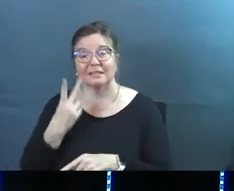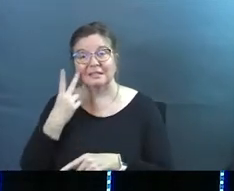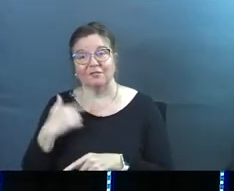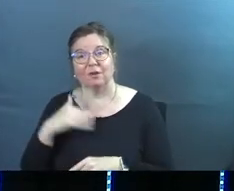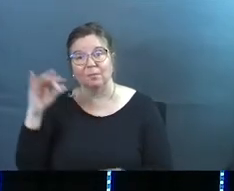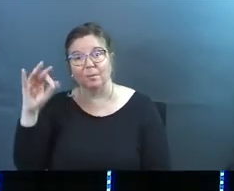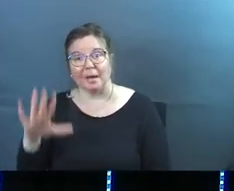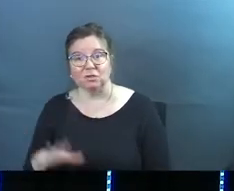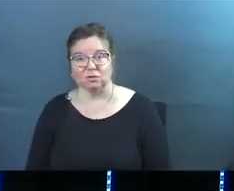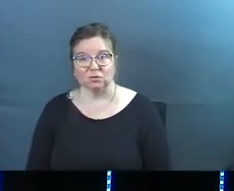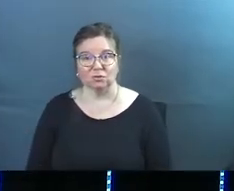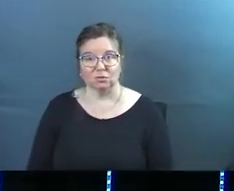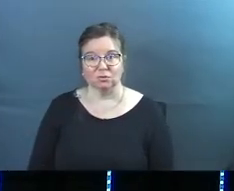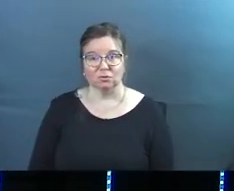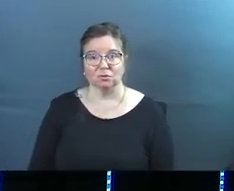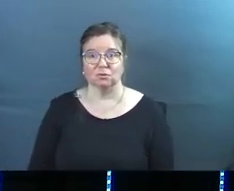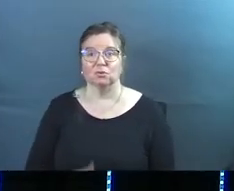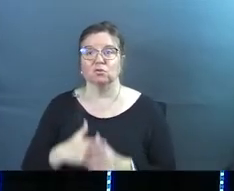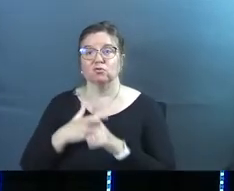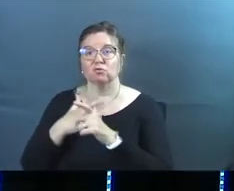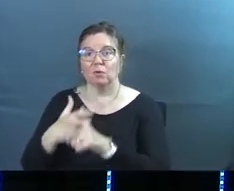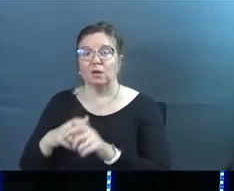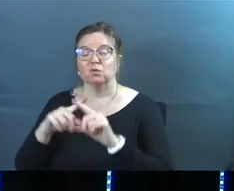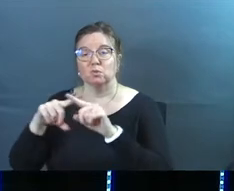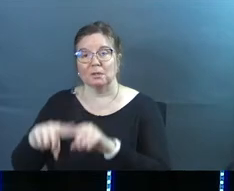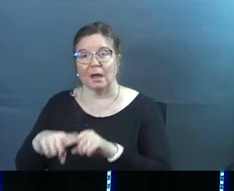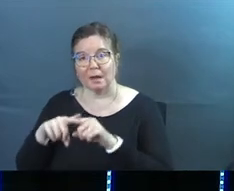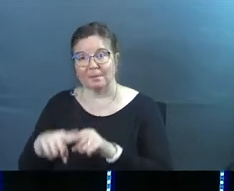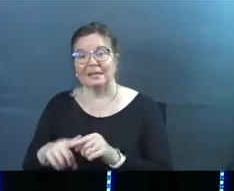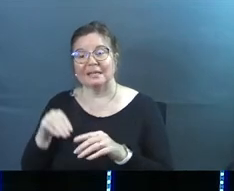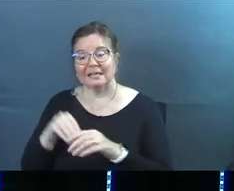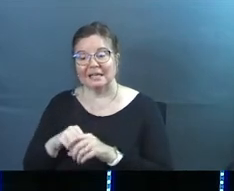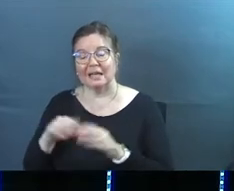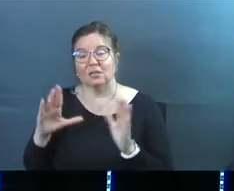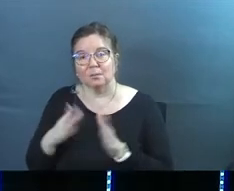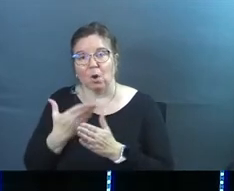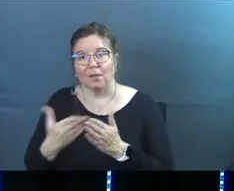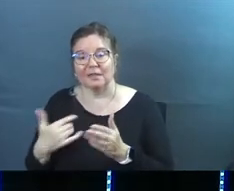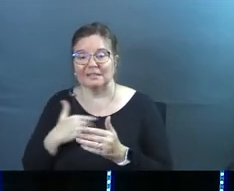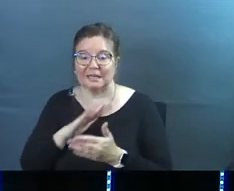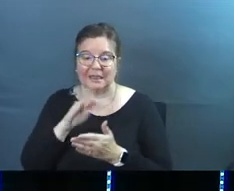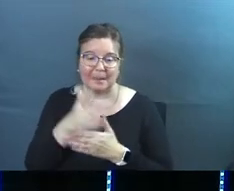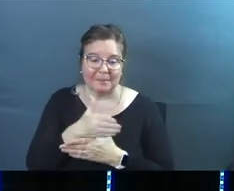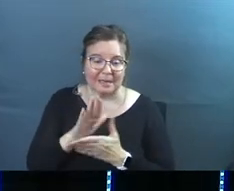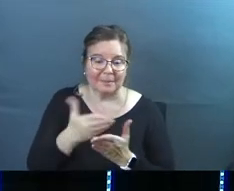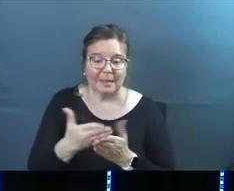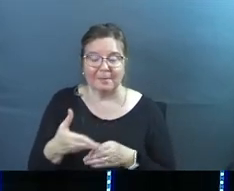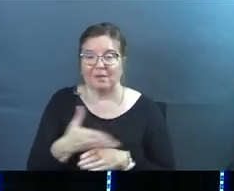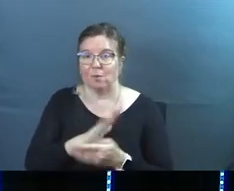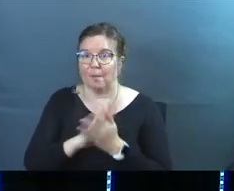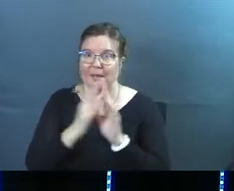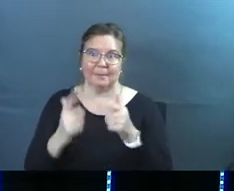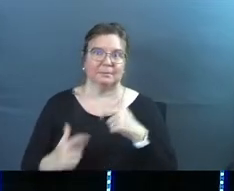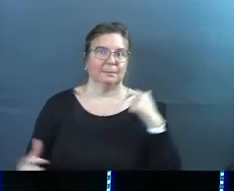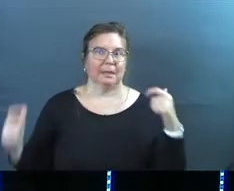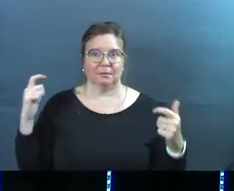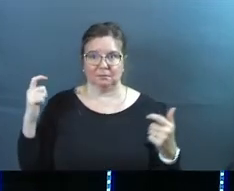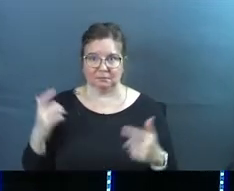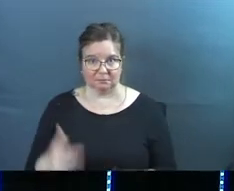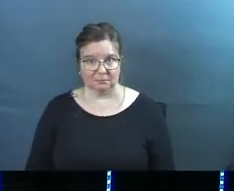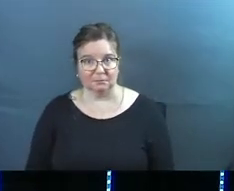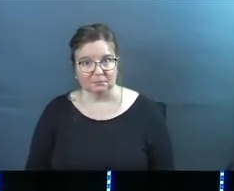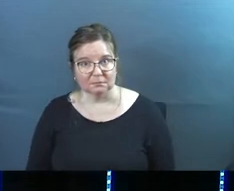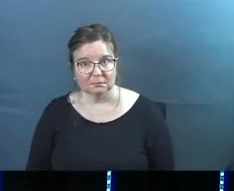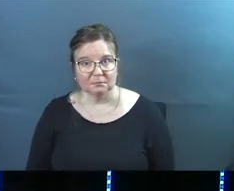from your pastors. Running to accountability in the small things and in the medium things before we ever get to the big things.